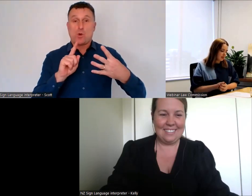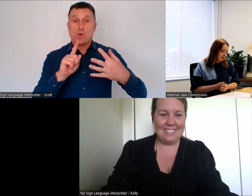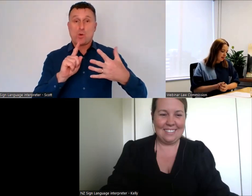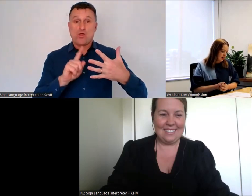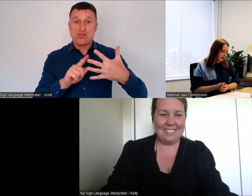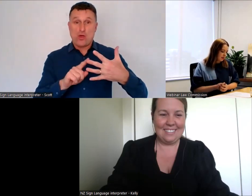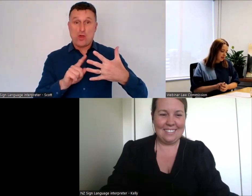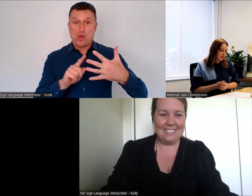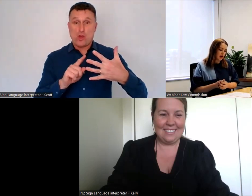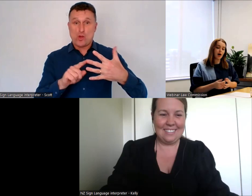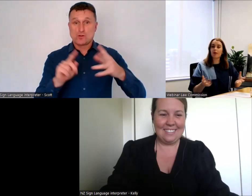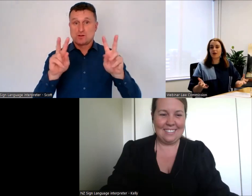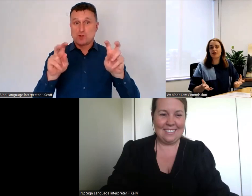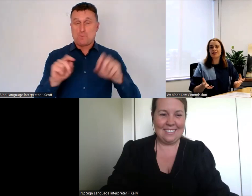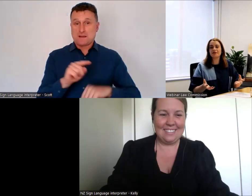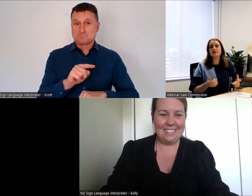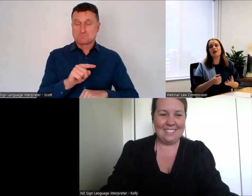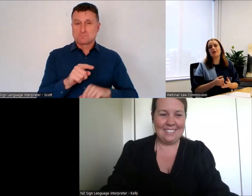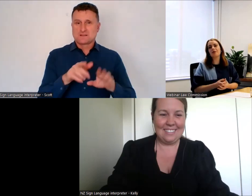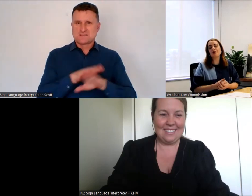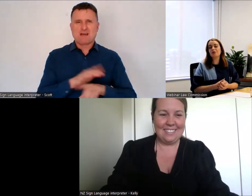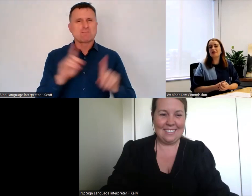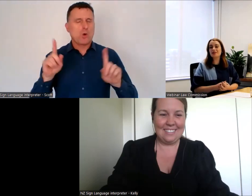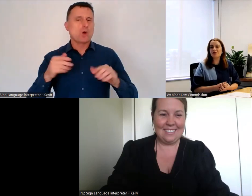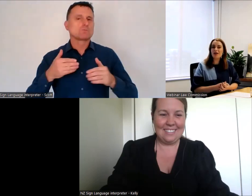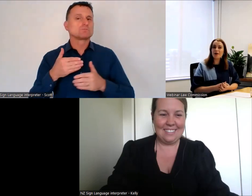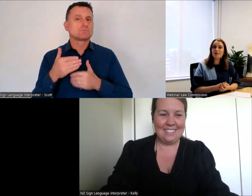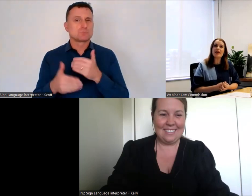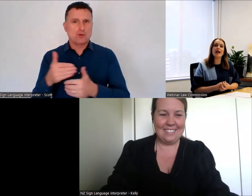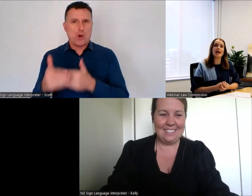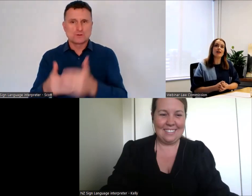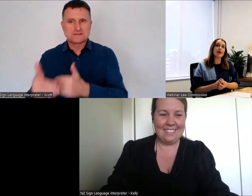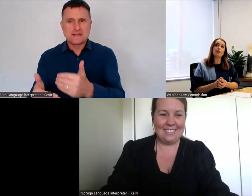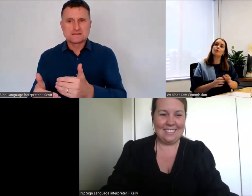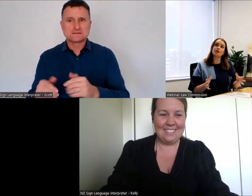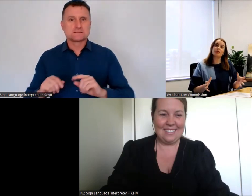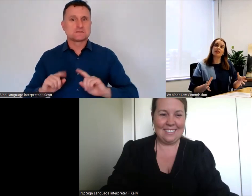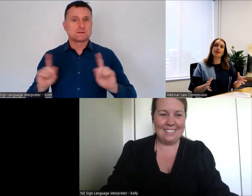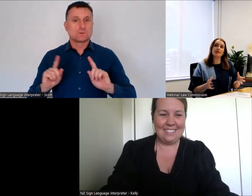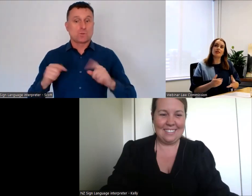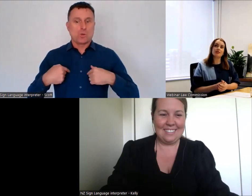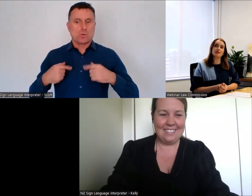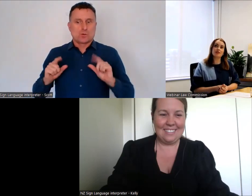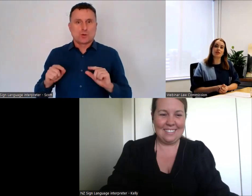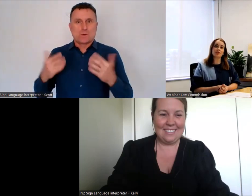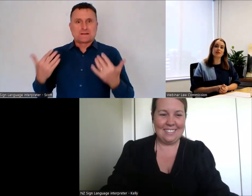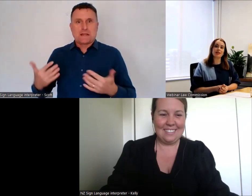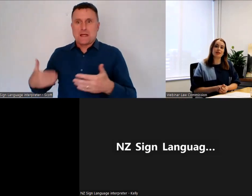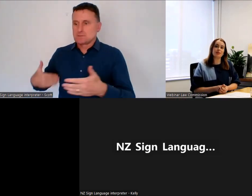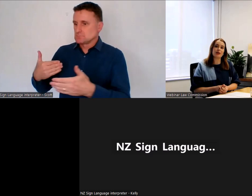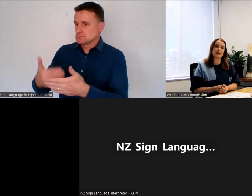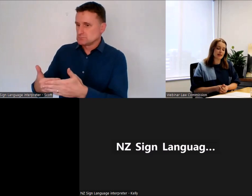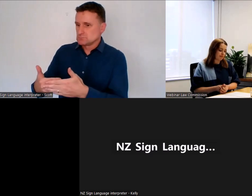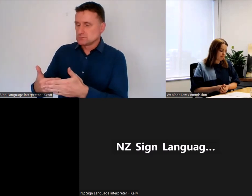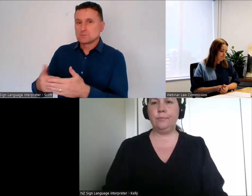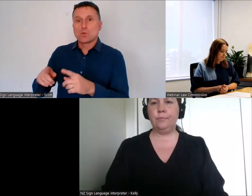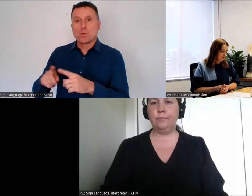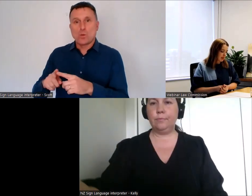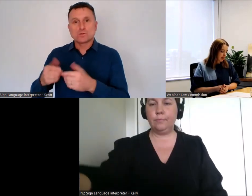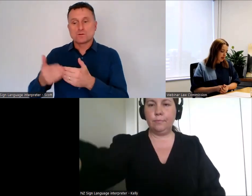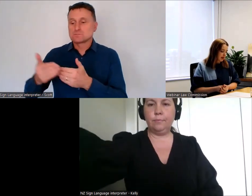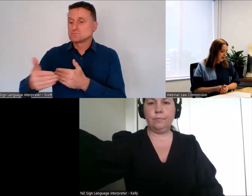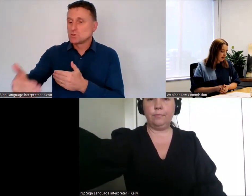webinar, which is about our process. So what have we done so far and what are we doing in this consultation period?